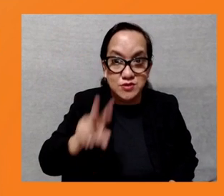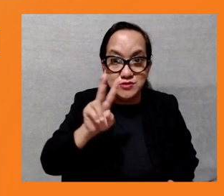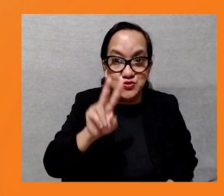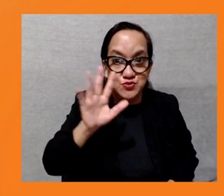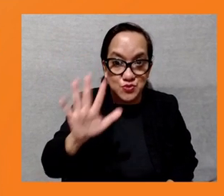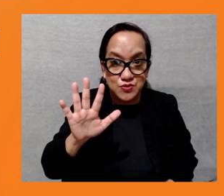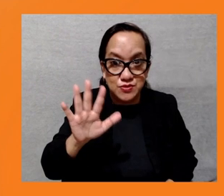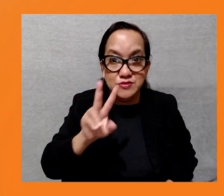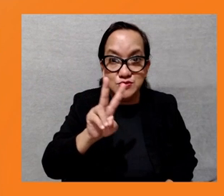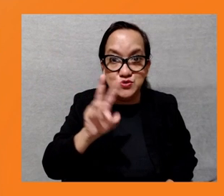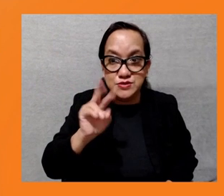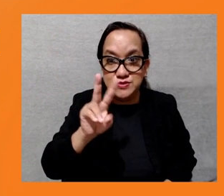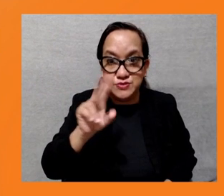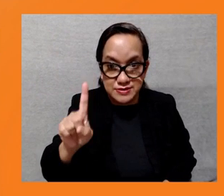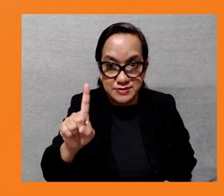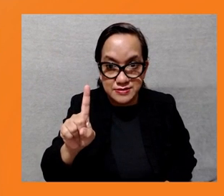a year and a half,